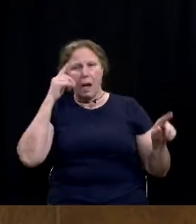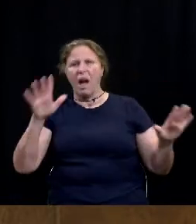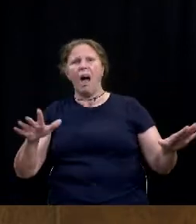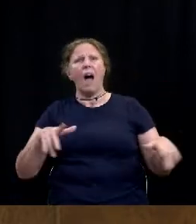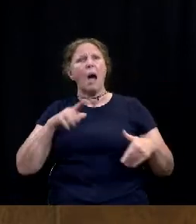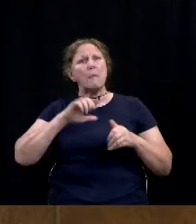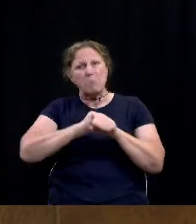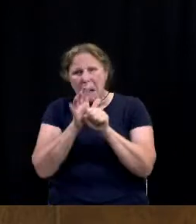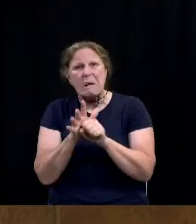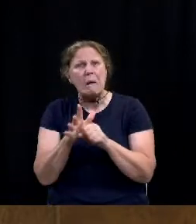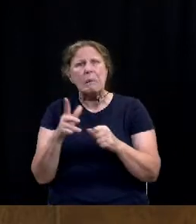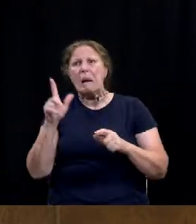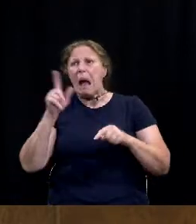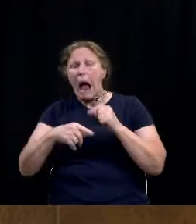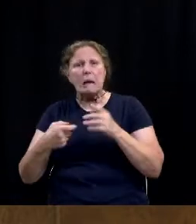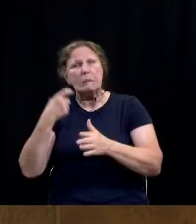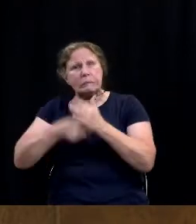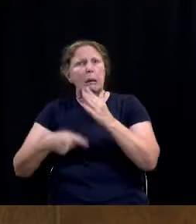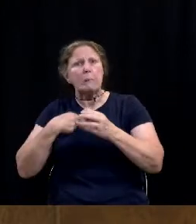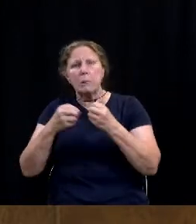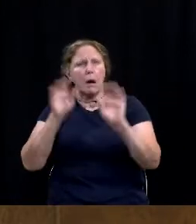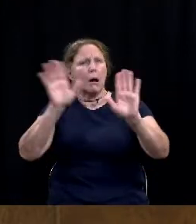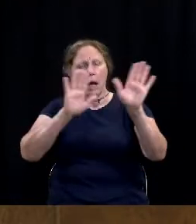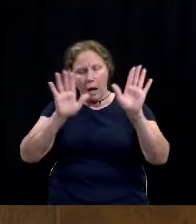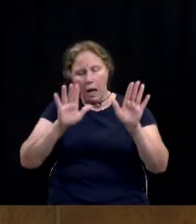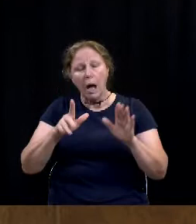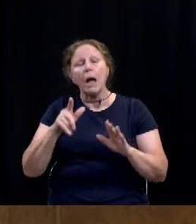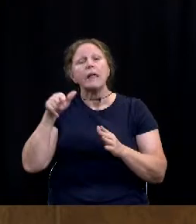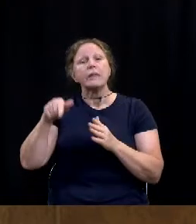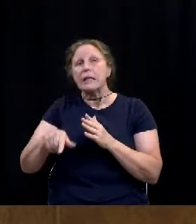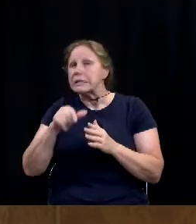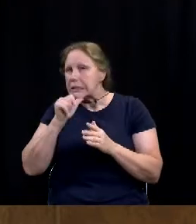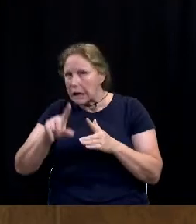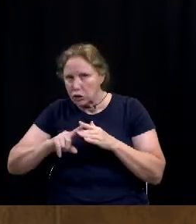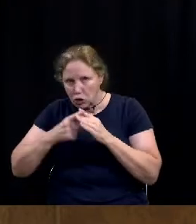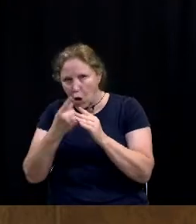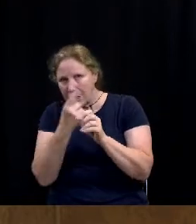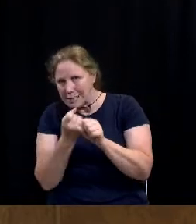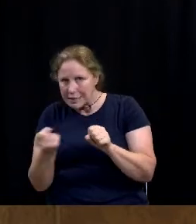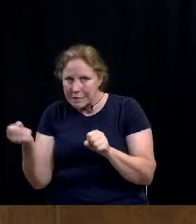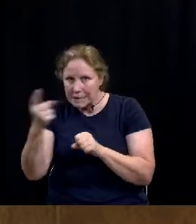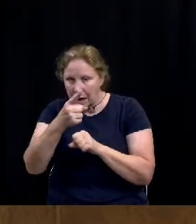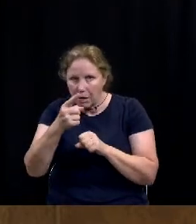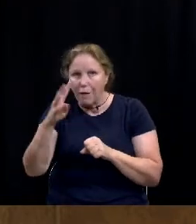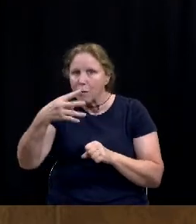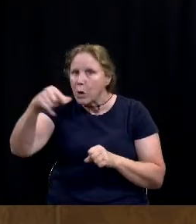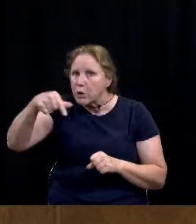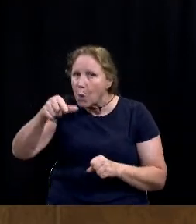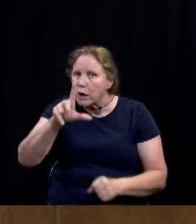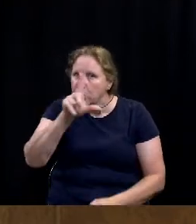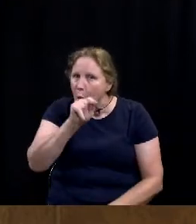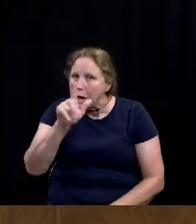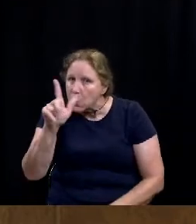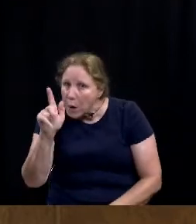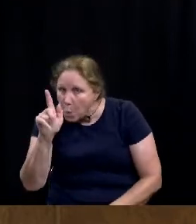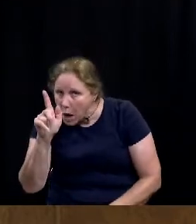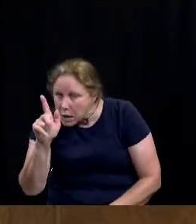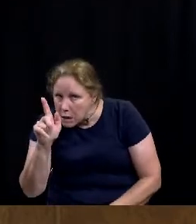pandemic. But I also just want to reiterate the fact that this won't go into effect until the fourth quarter of 2021.